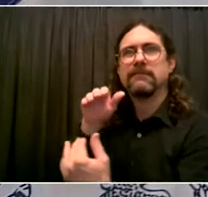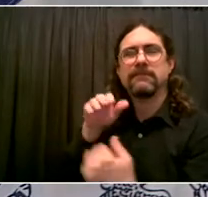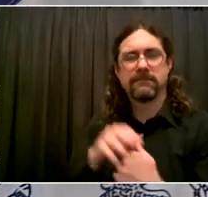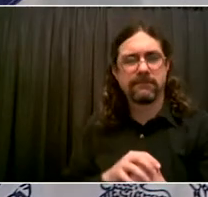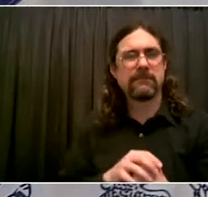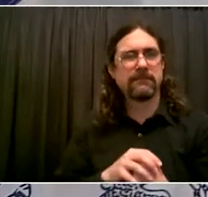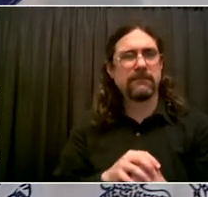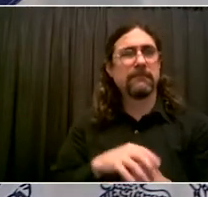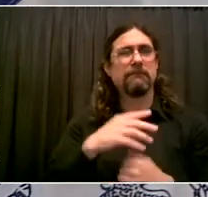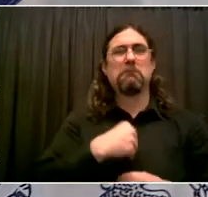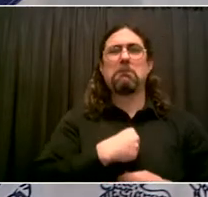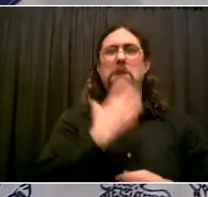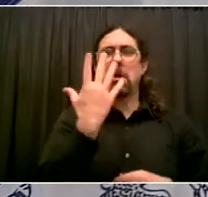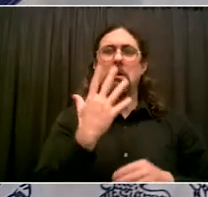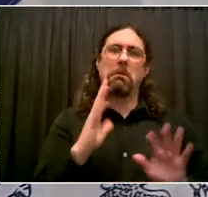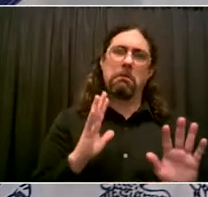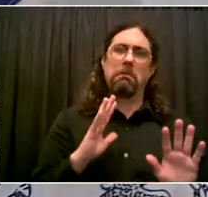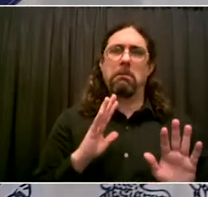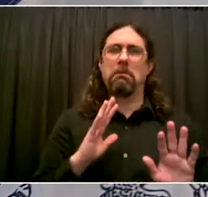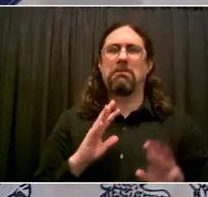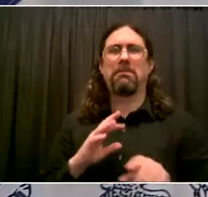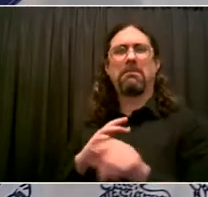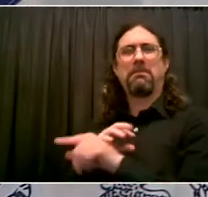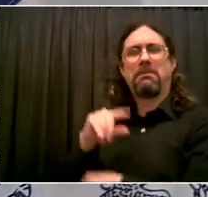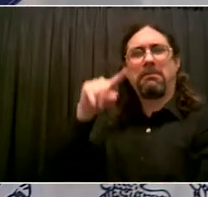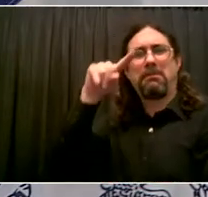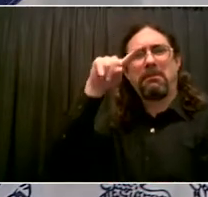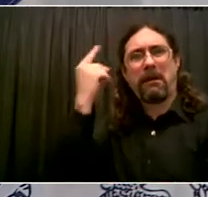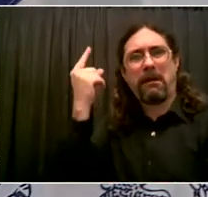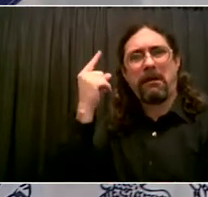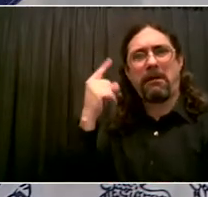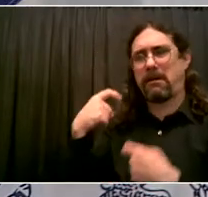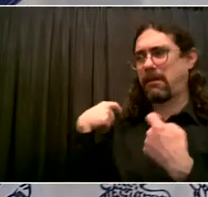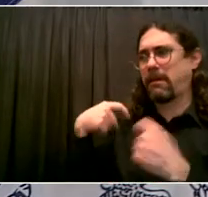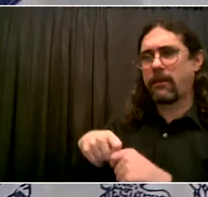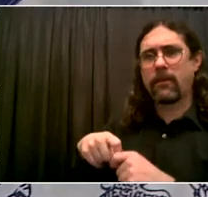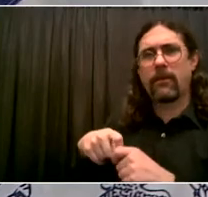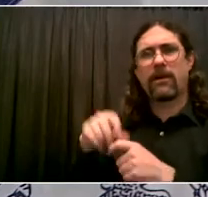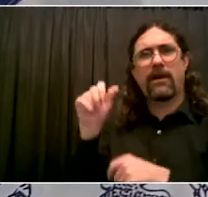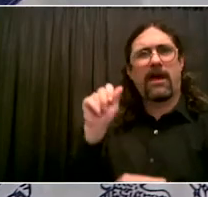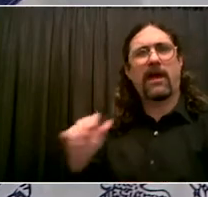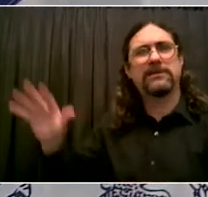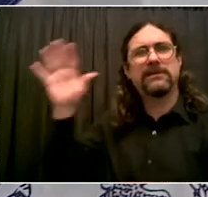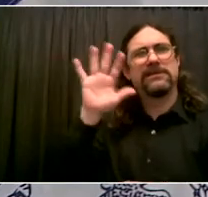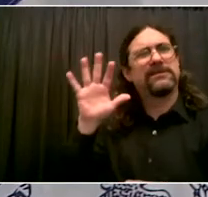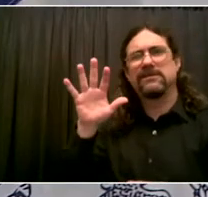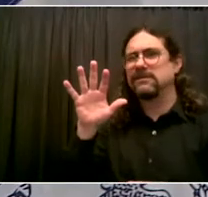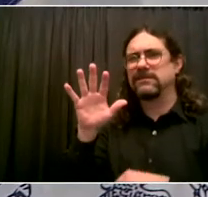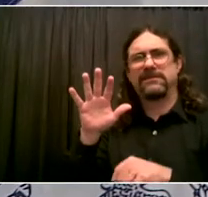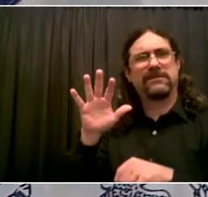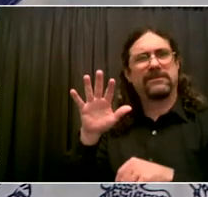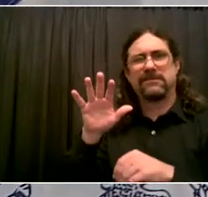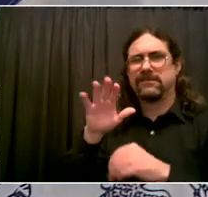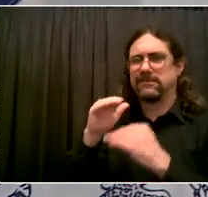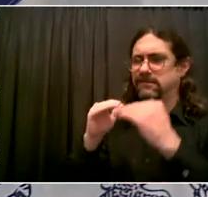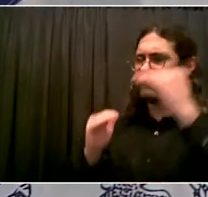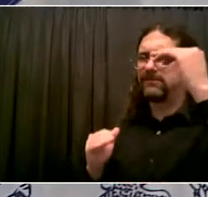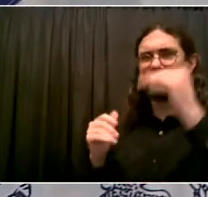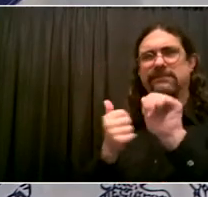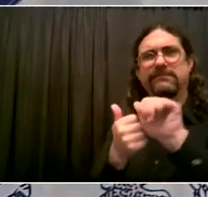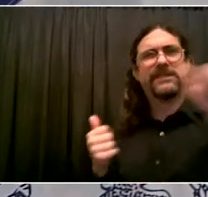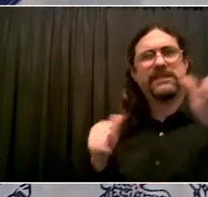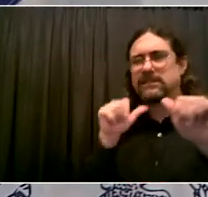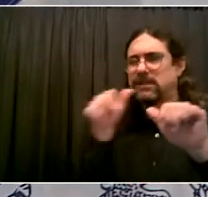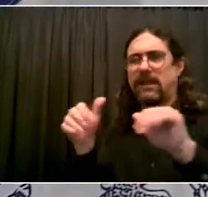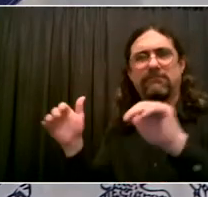mental health services and more providers who come from the community. And we have to find new ways to reach people at all times